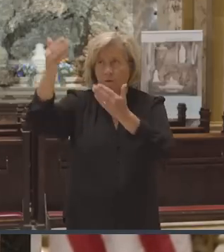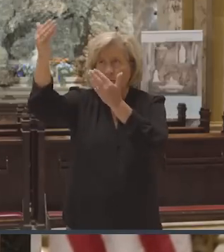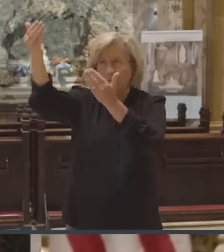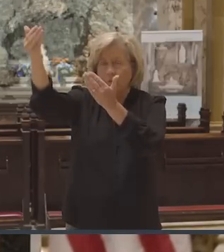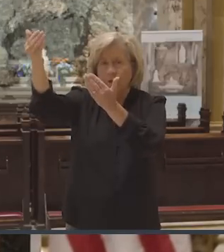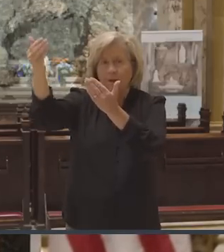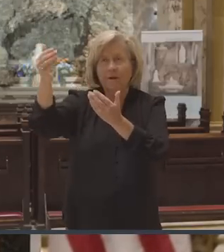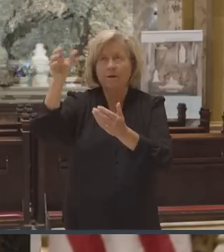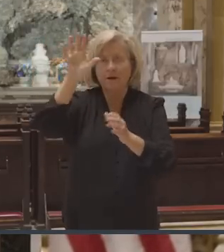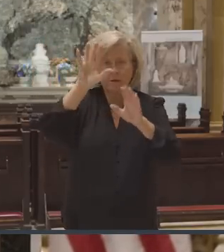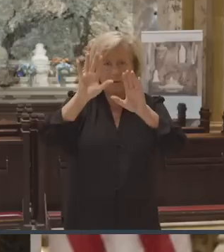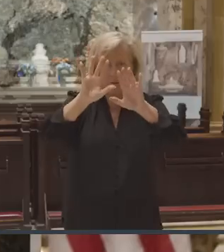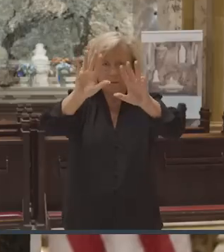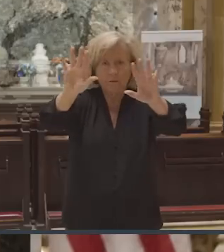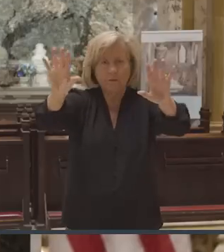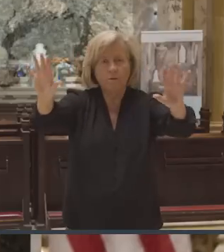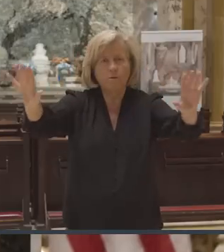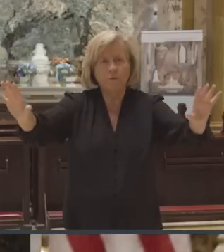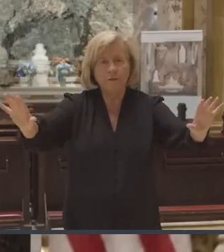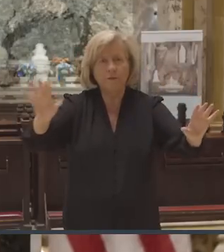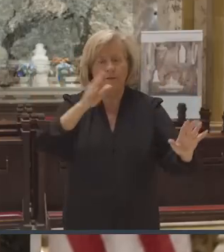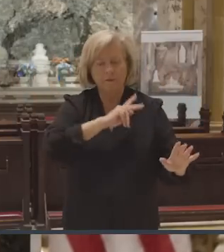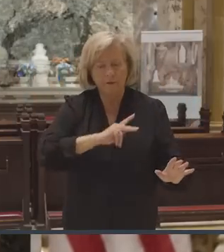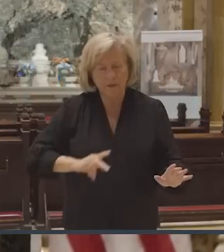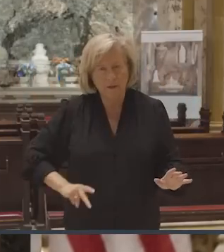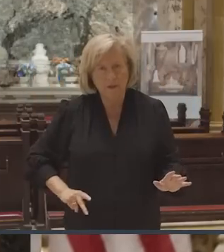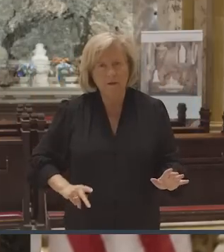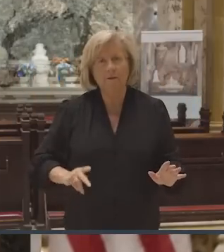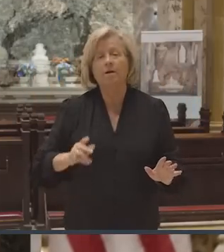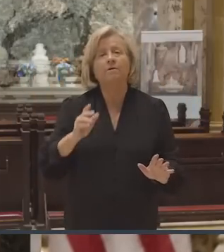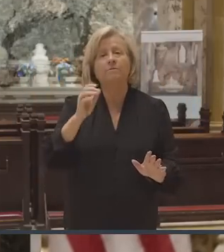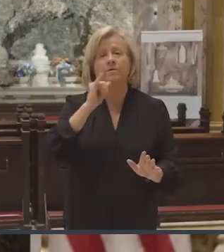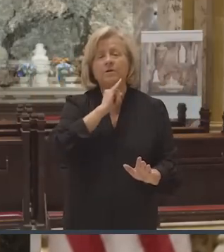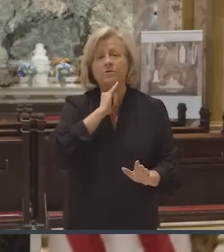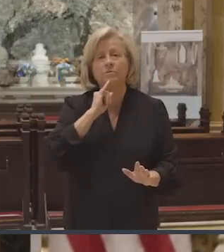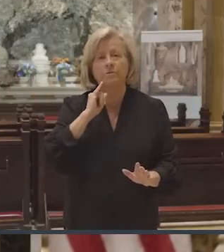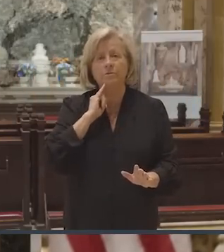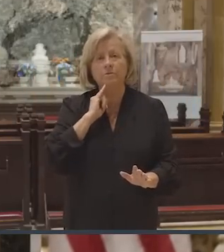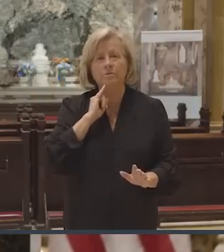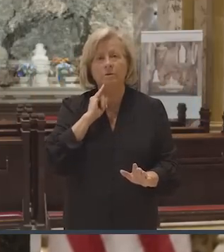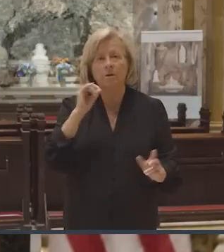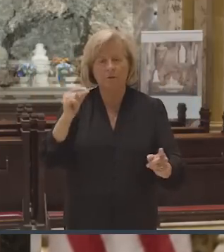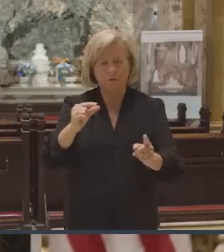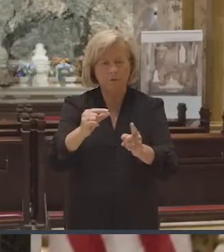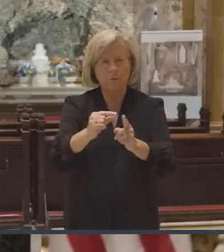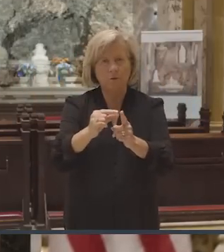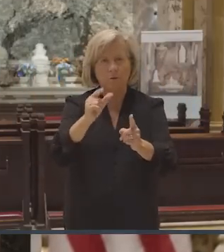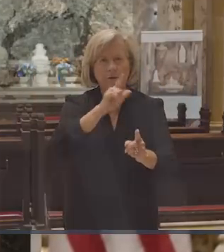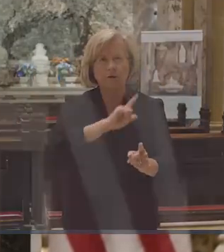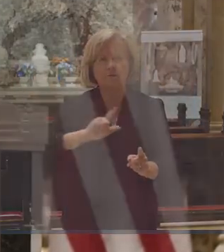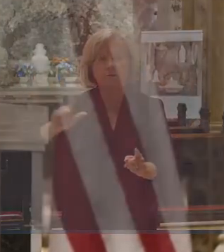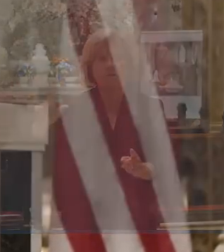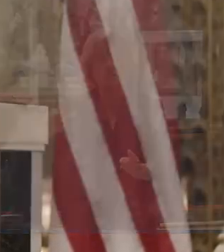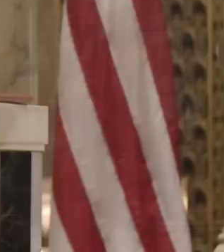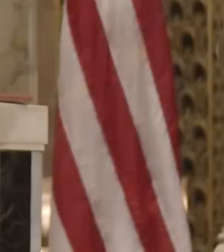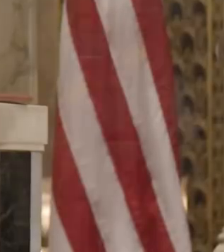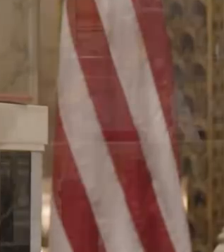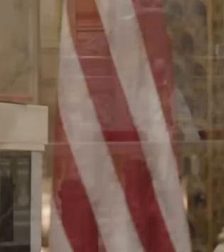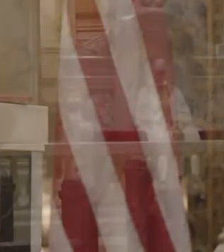and they anointed him king of Israel. The word of the Lord. Thanks be to God.